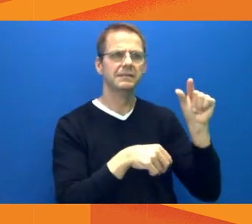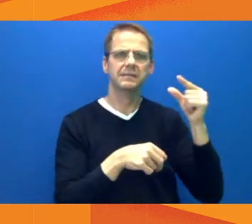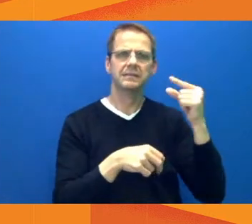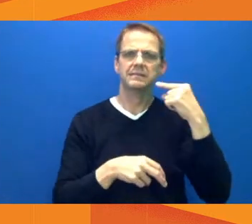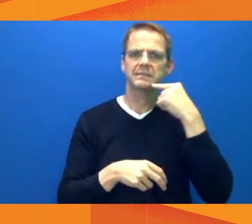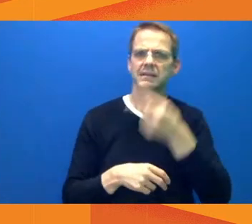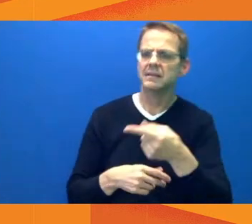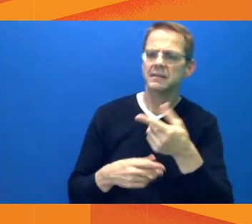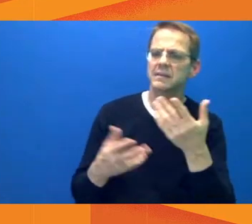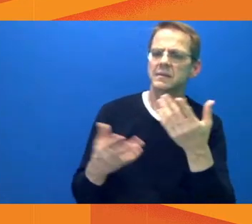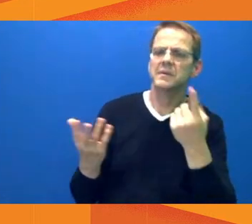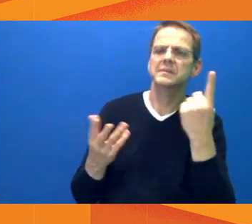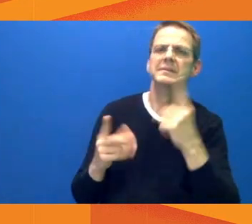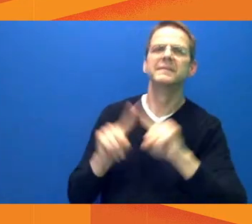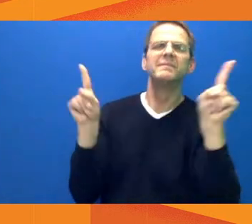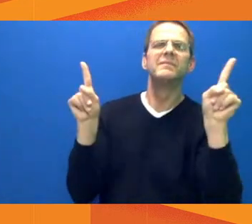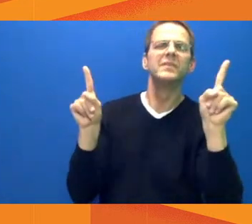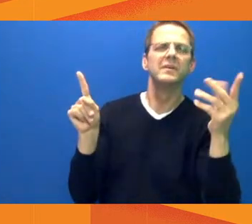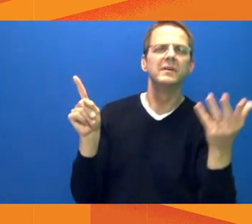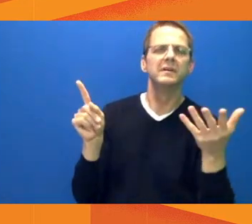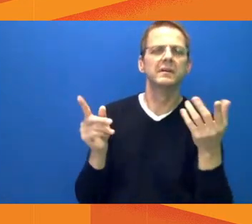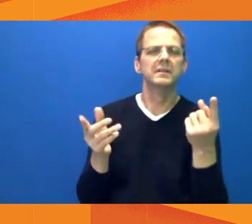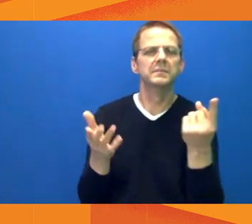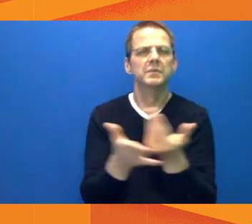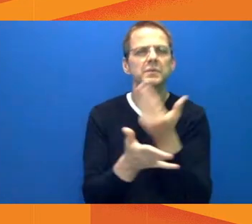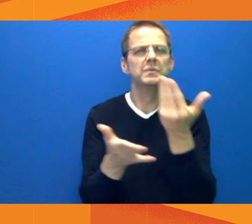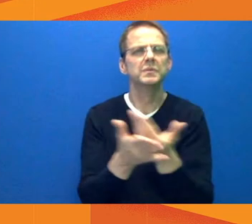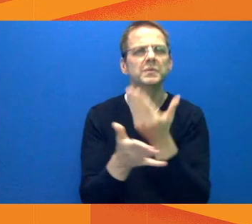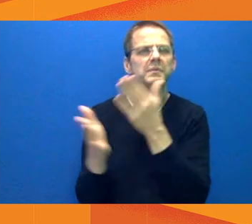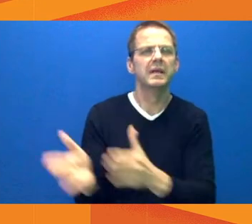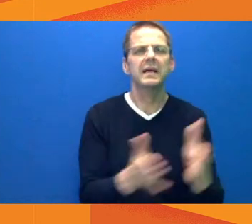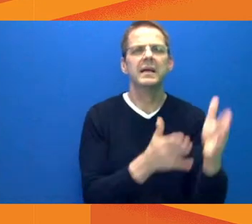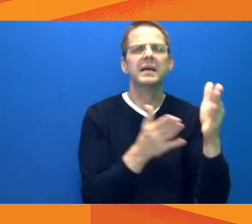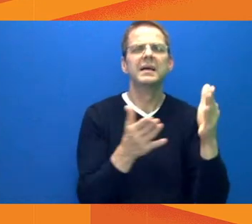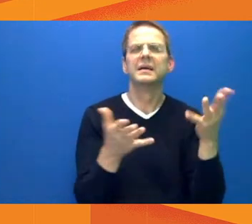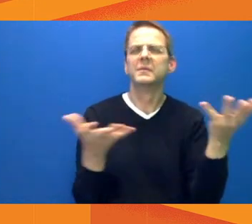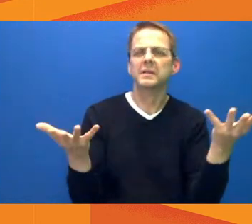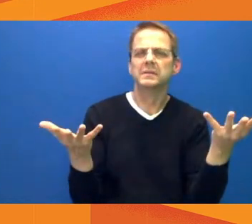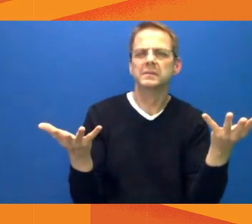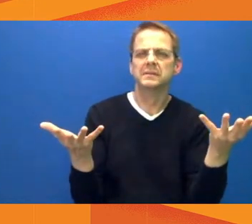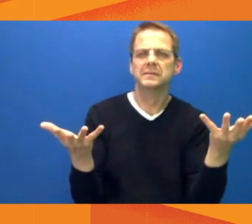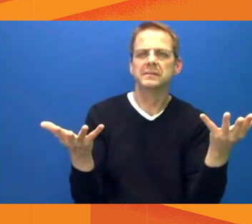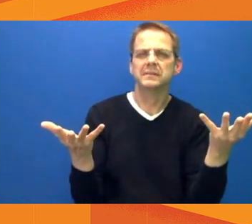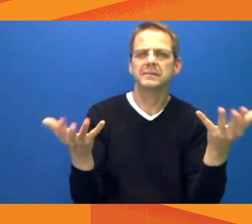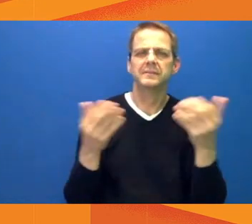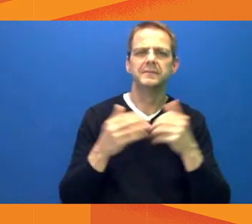lot of people are curious what that plan is. And I wonder if he's given any kind of direction to the city.